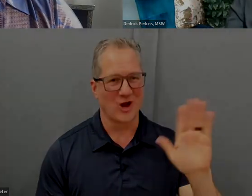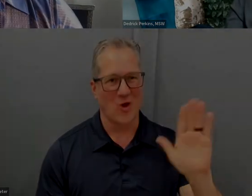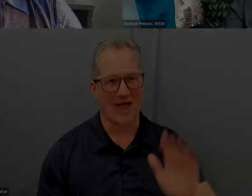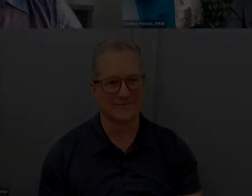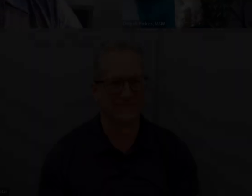Aloha. Aloha. Aloha. You